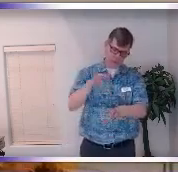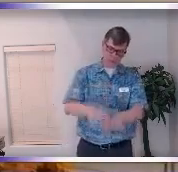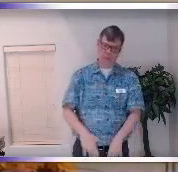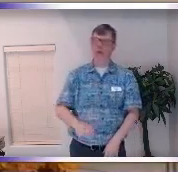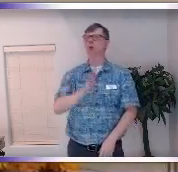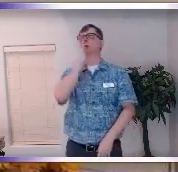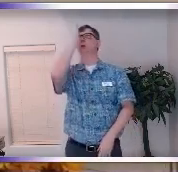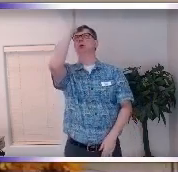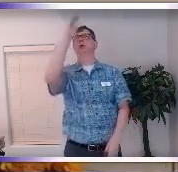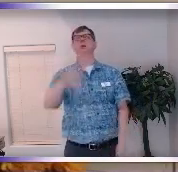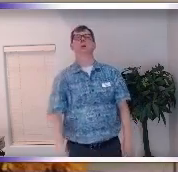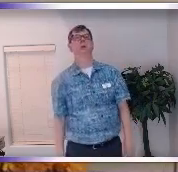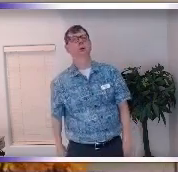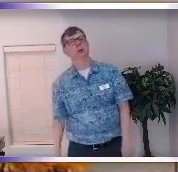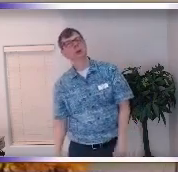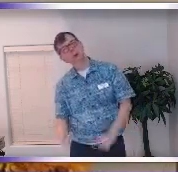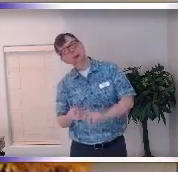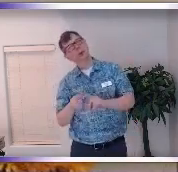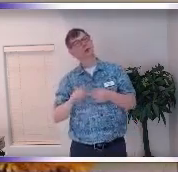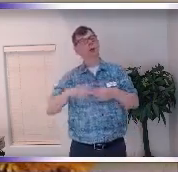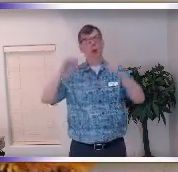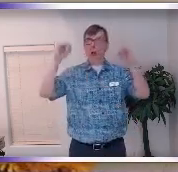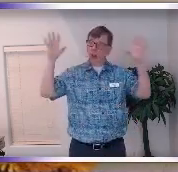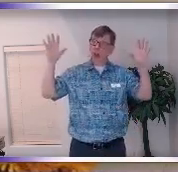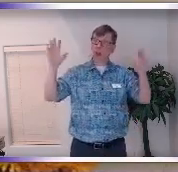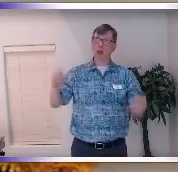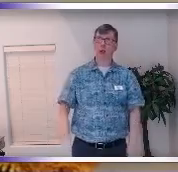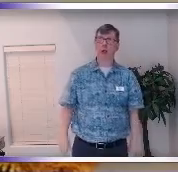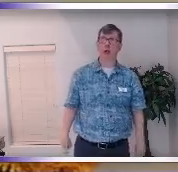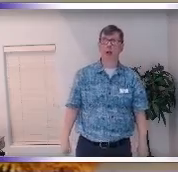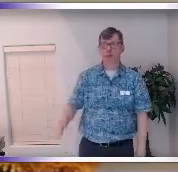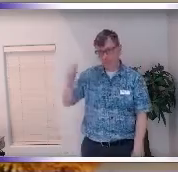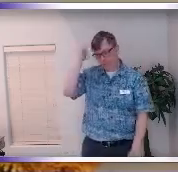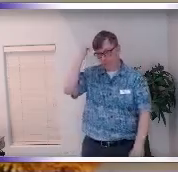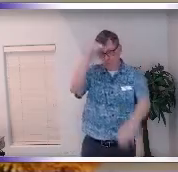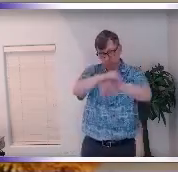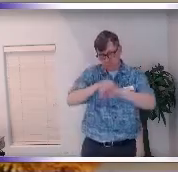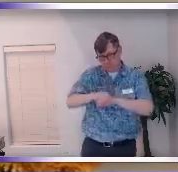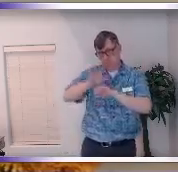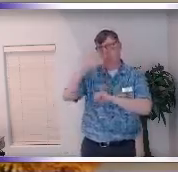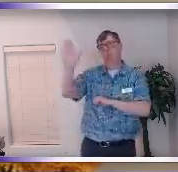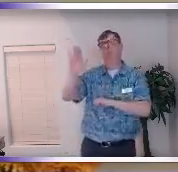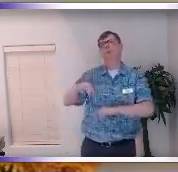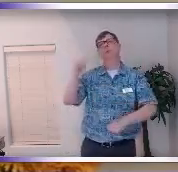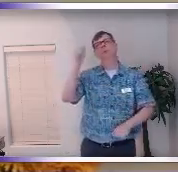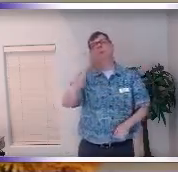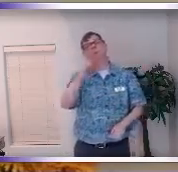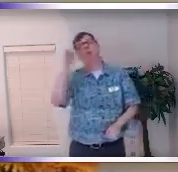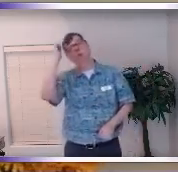God and I was like oh my mind got a hold of that so your mind